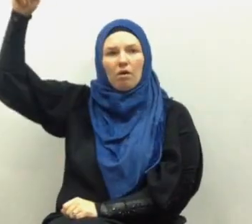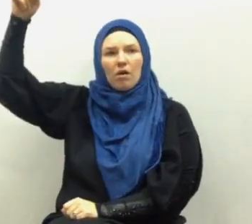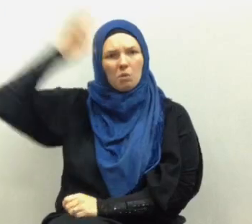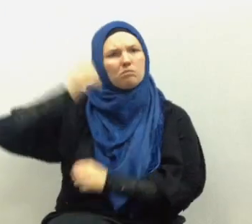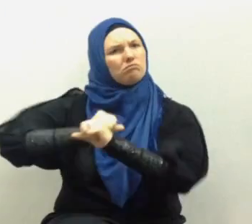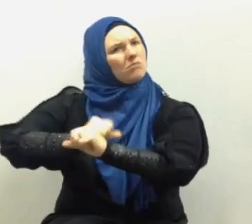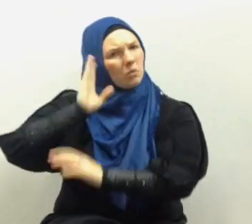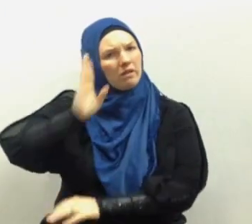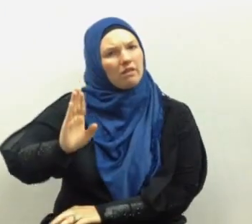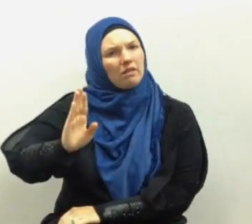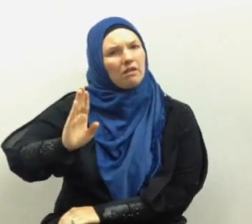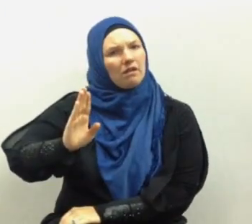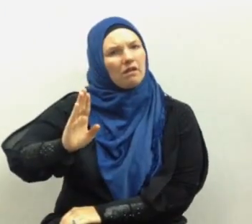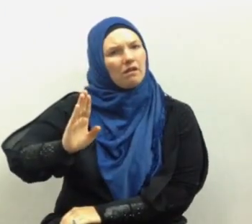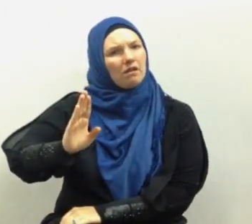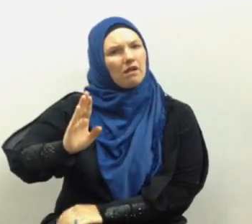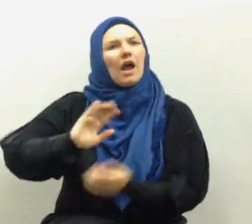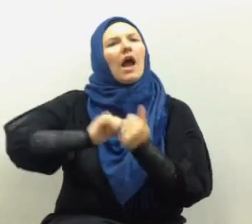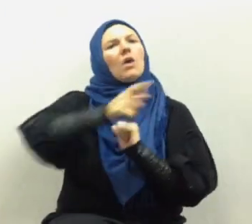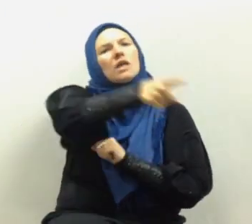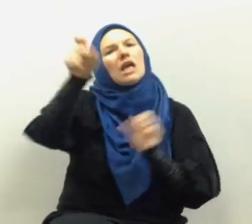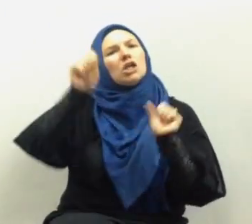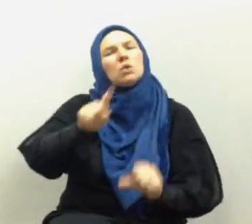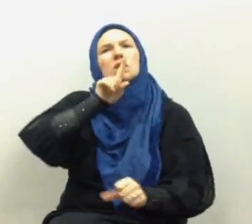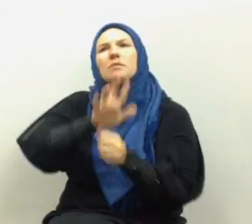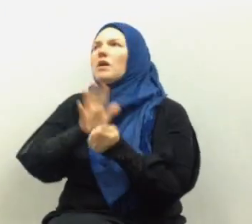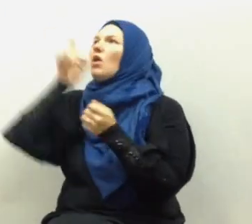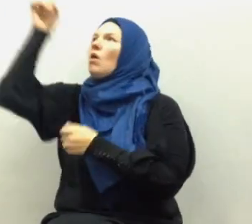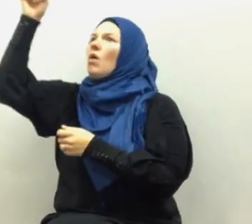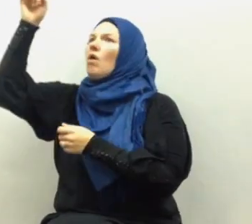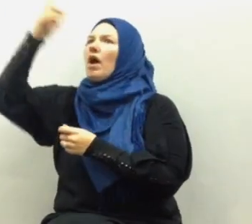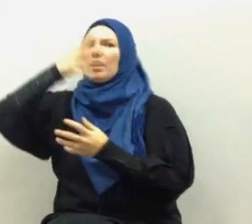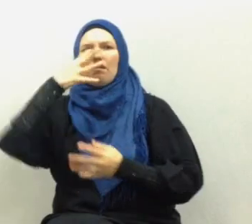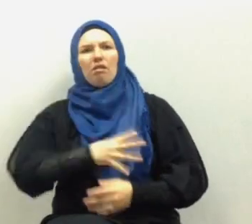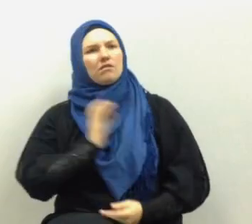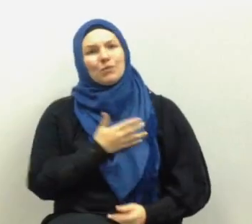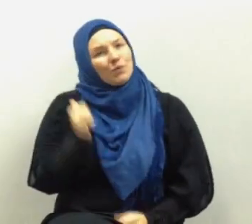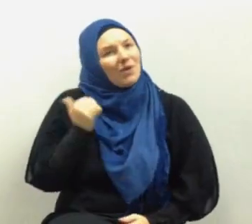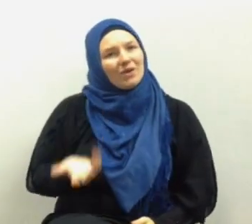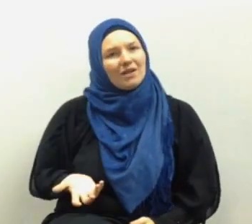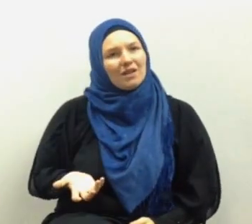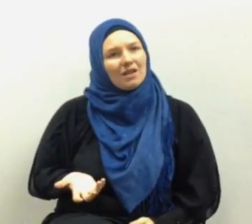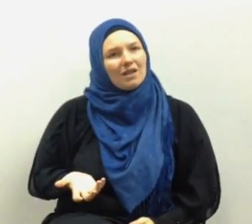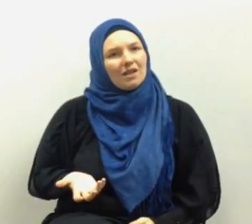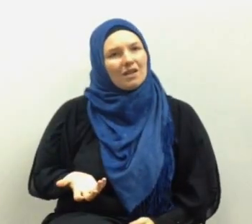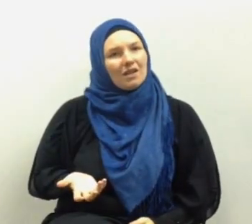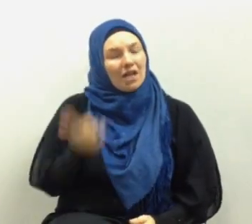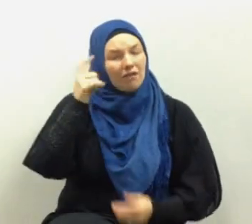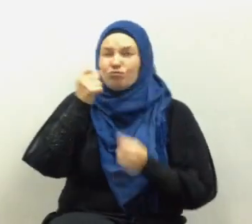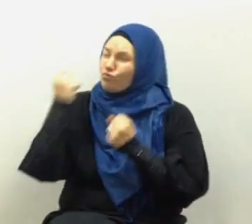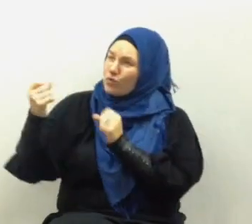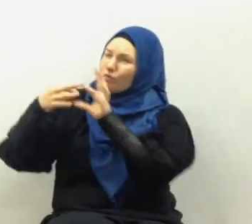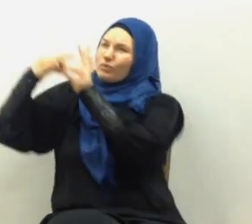Allah the merciful one how could you commit to Allah and then he would leave you alone to be eaten in